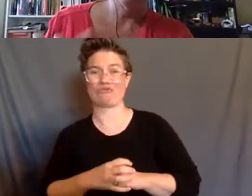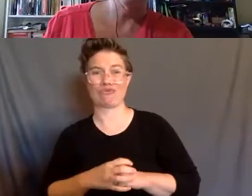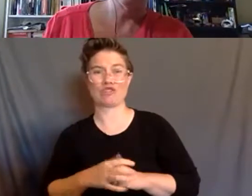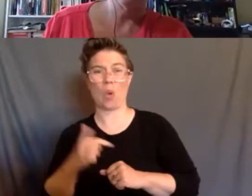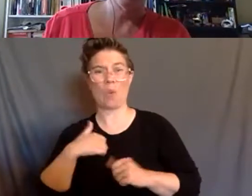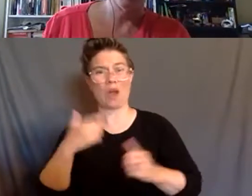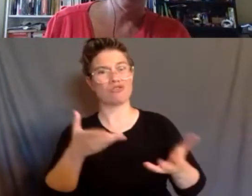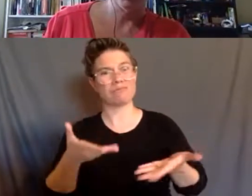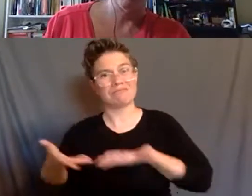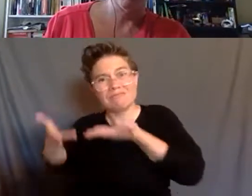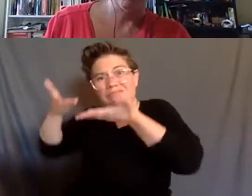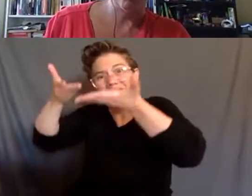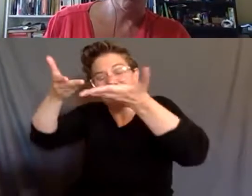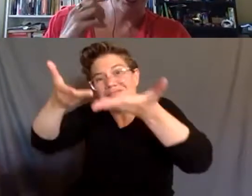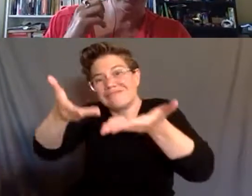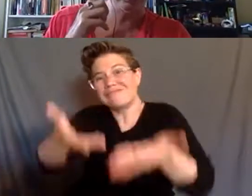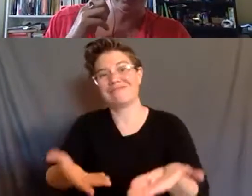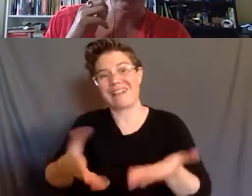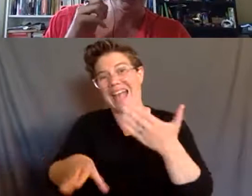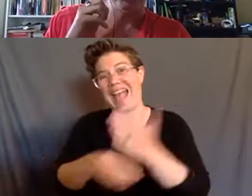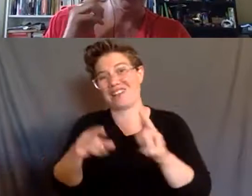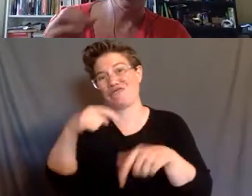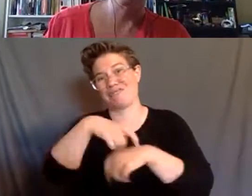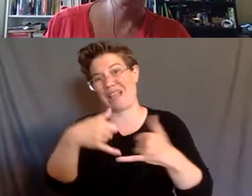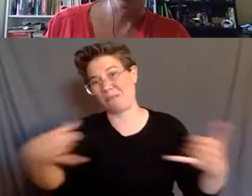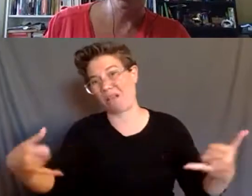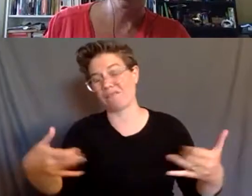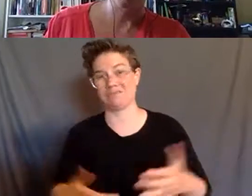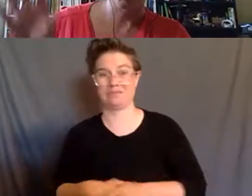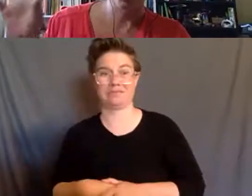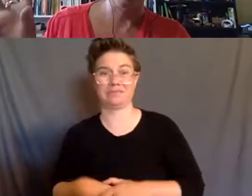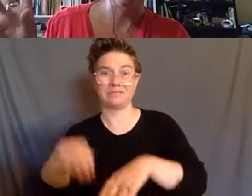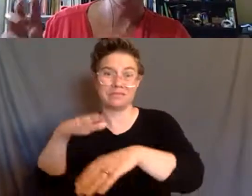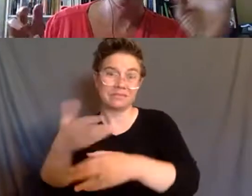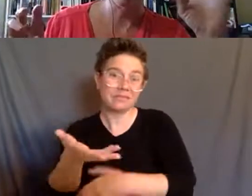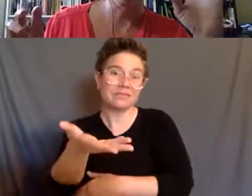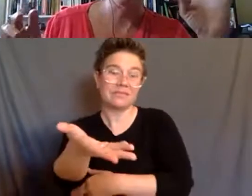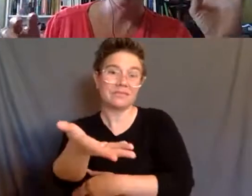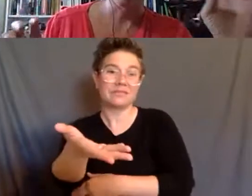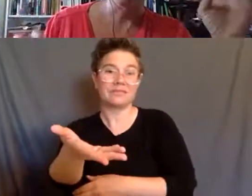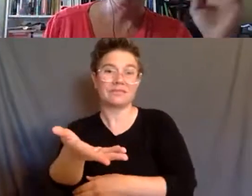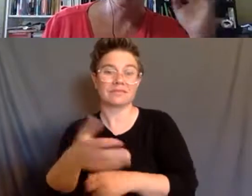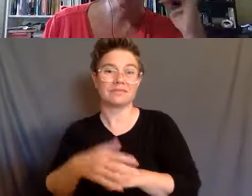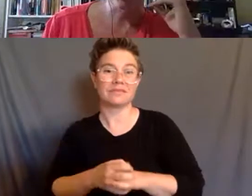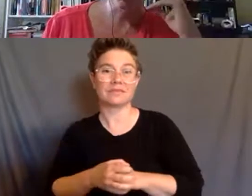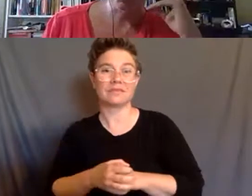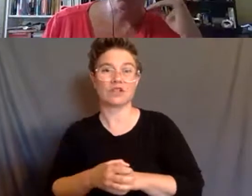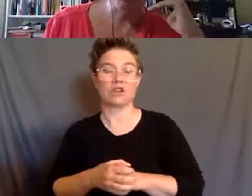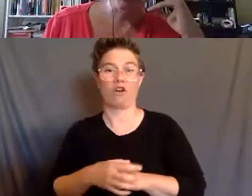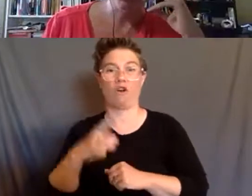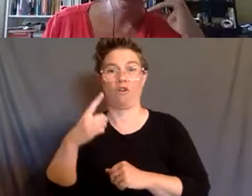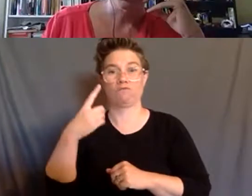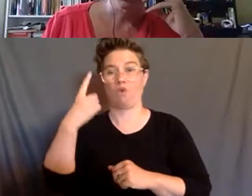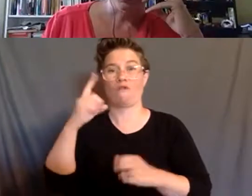that into the forefront of those discussions, both the disability world and liberation struggles more